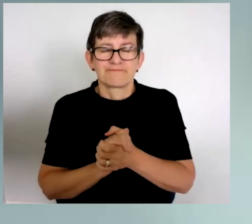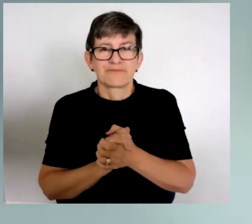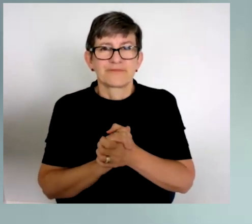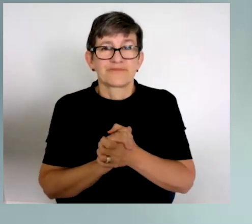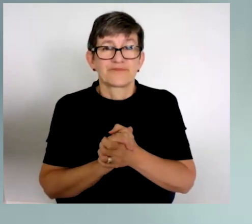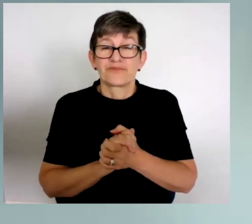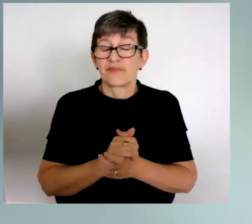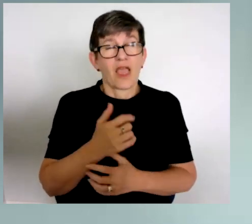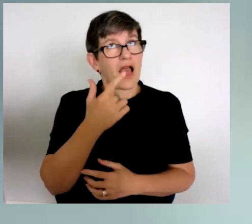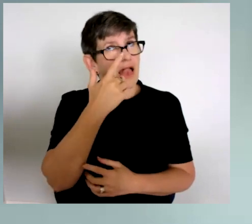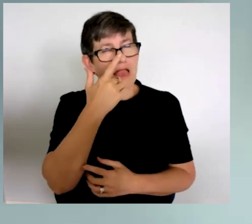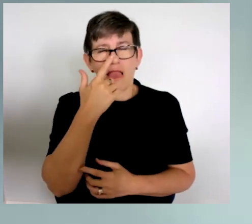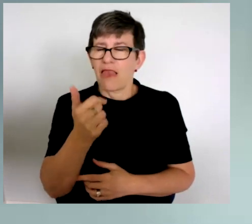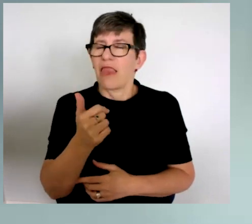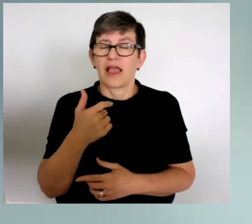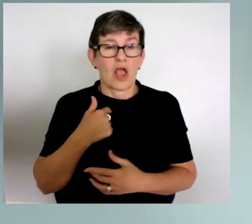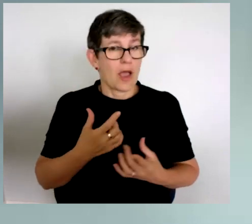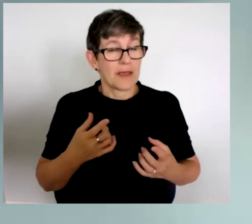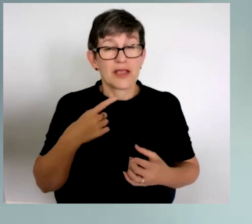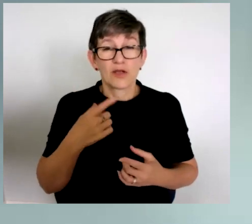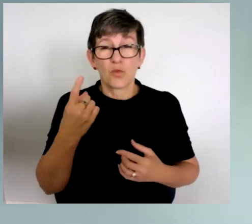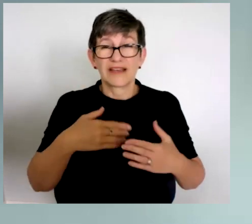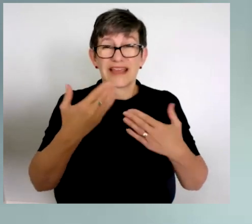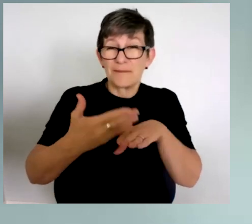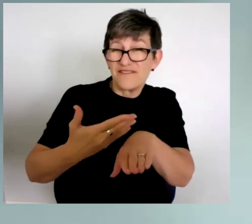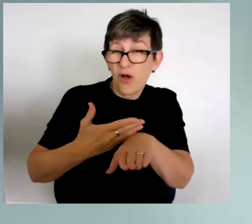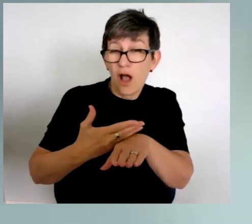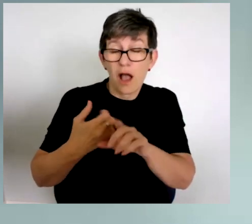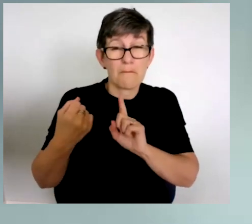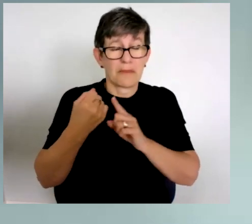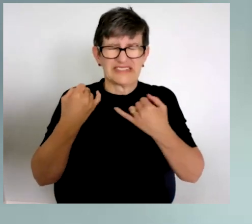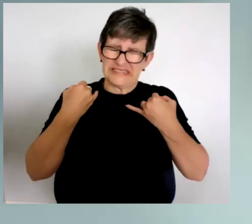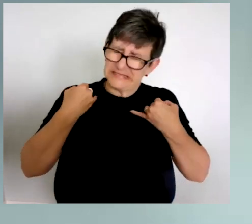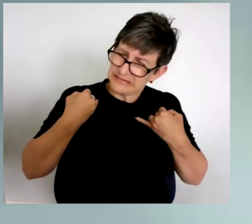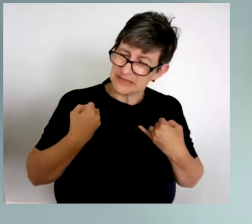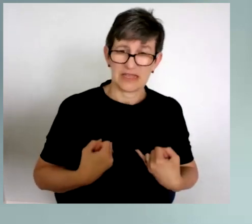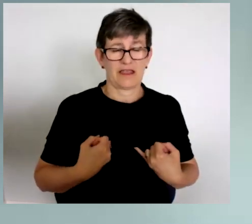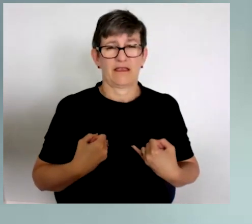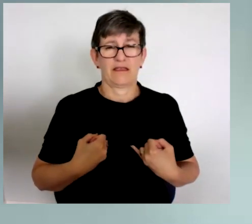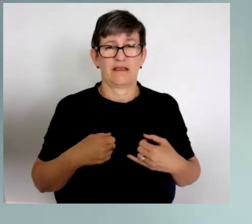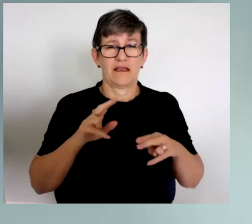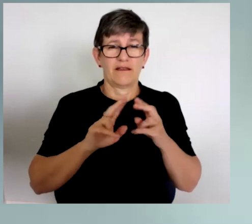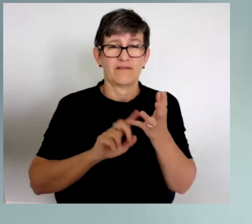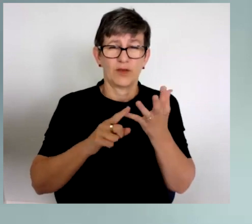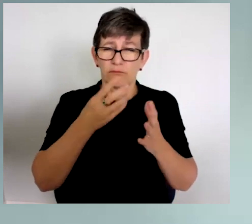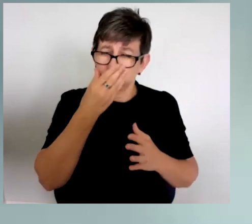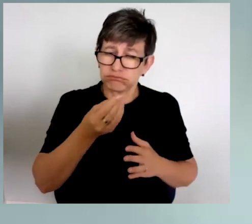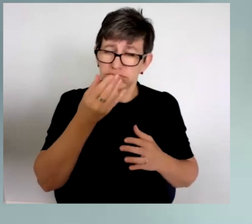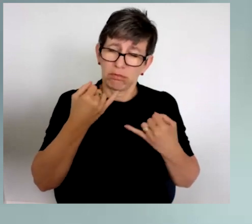And it was lucky that I did prepare because the day before I got really, really sick. I got a terrible flu.